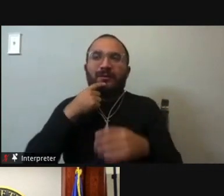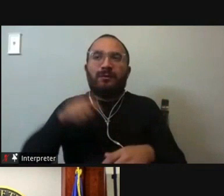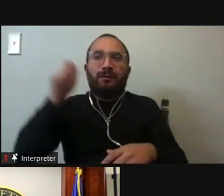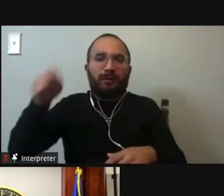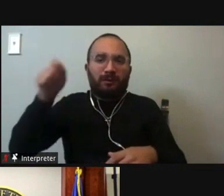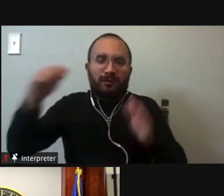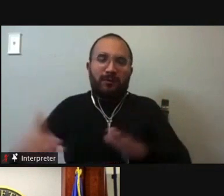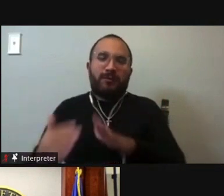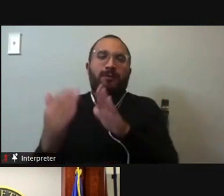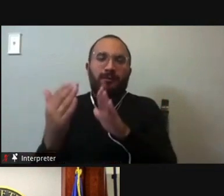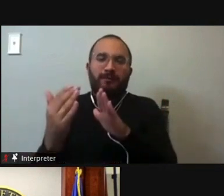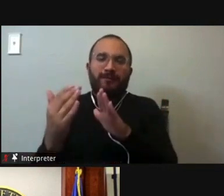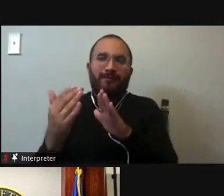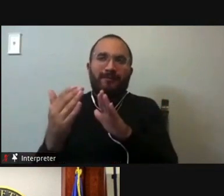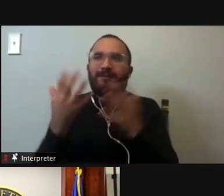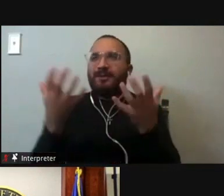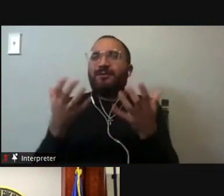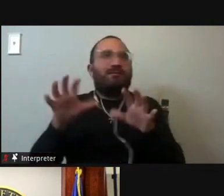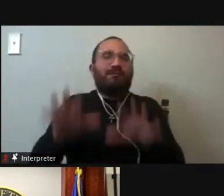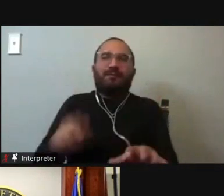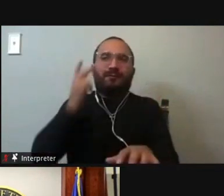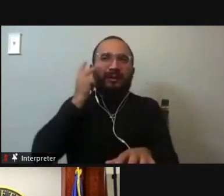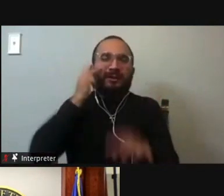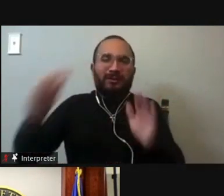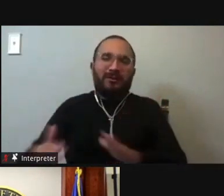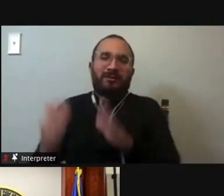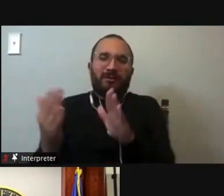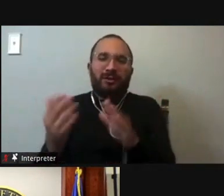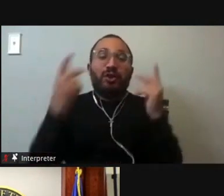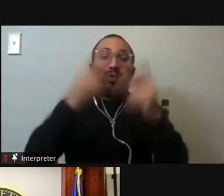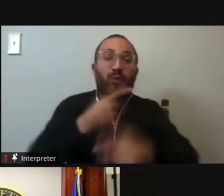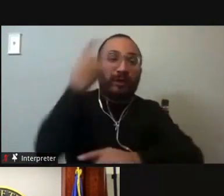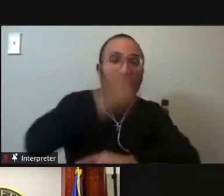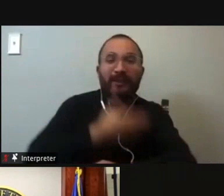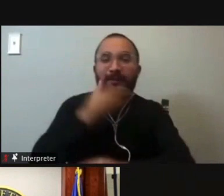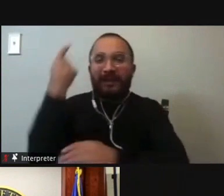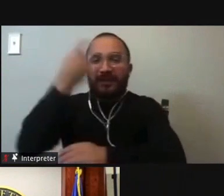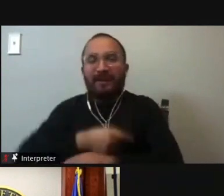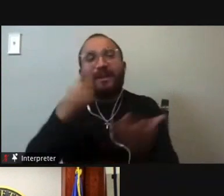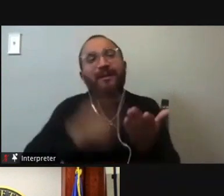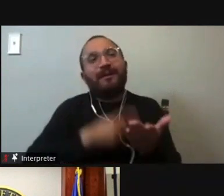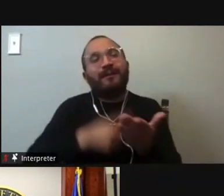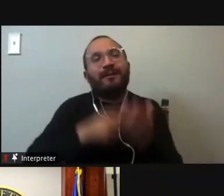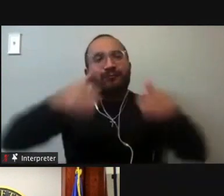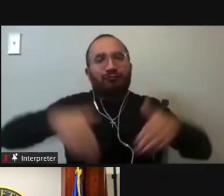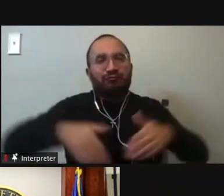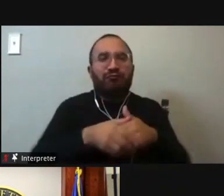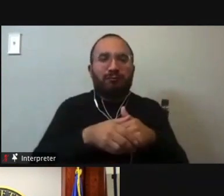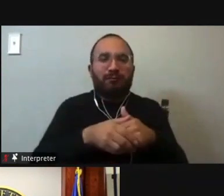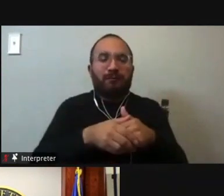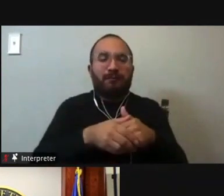you end up in courts on your worst days, also on your best days. Sometimes you get married by a judge. Um,